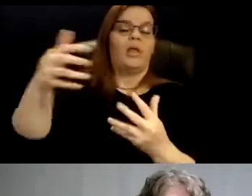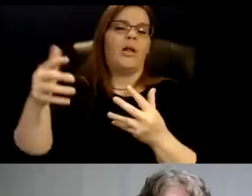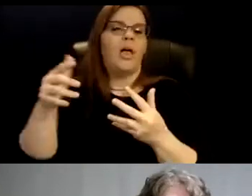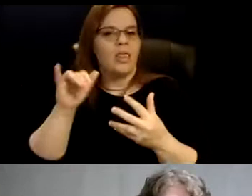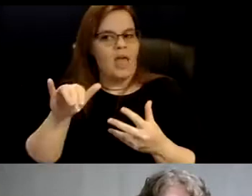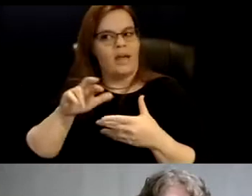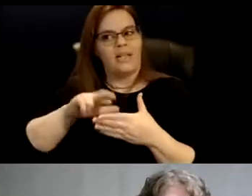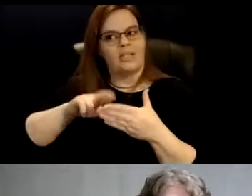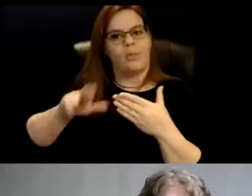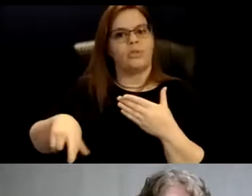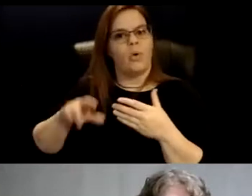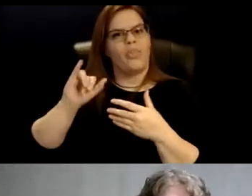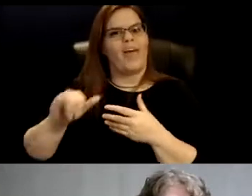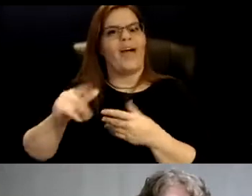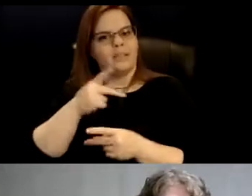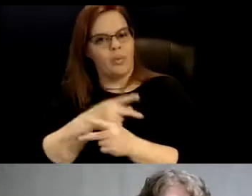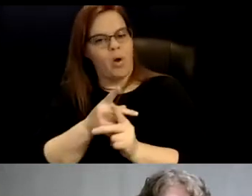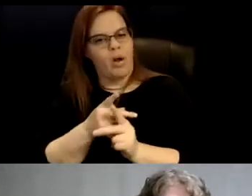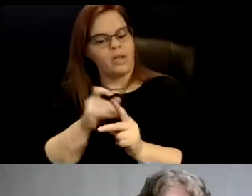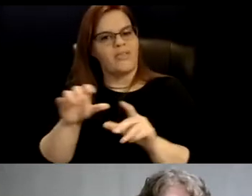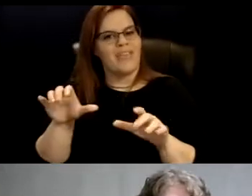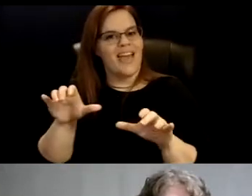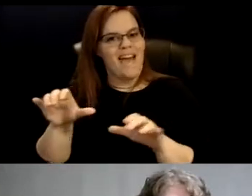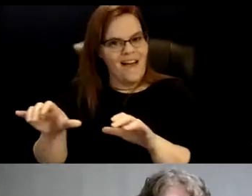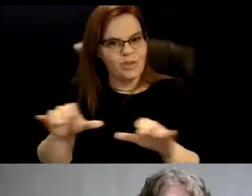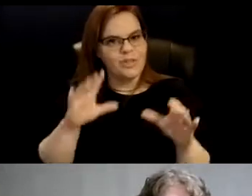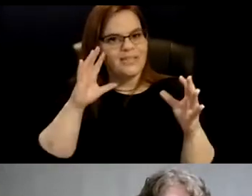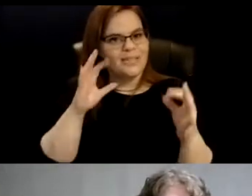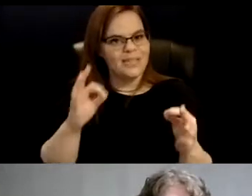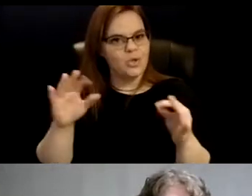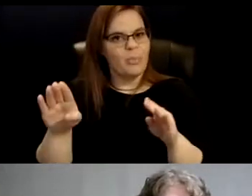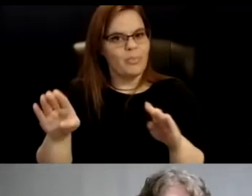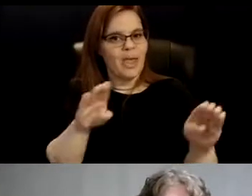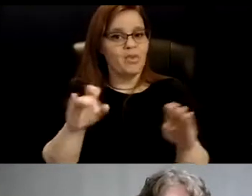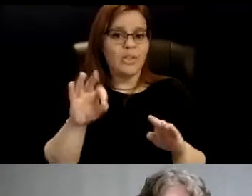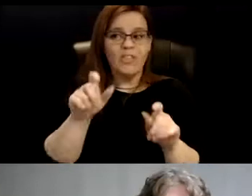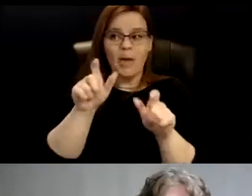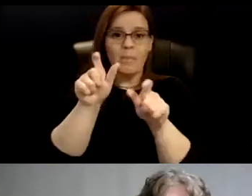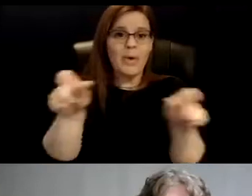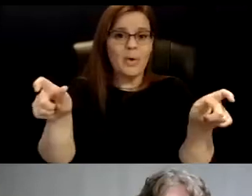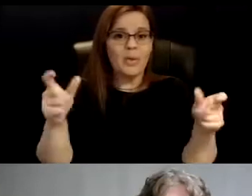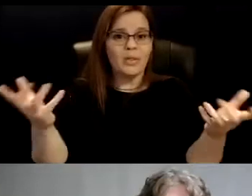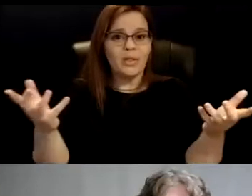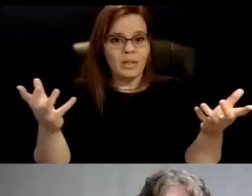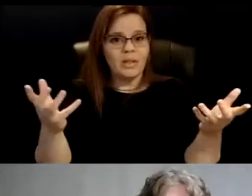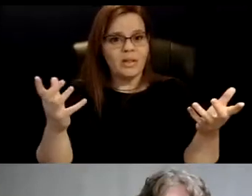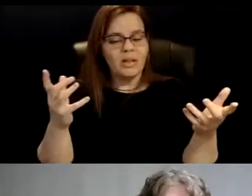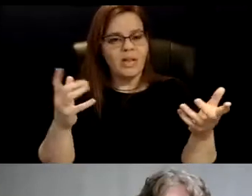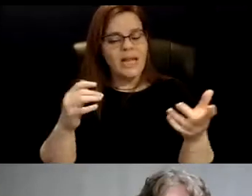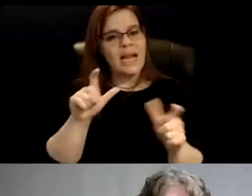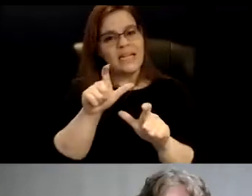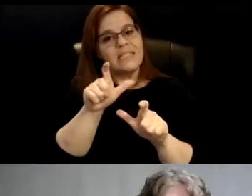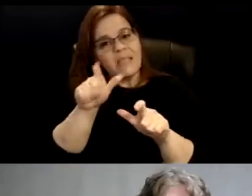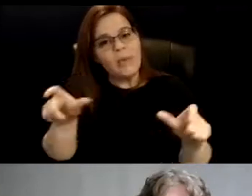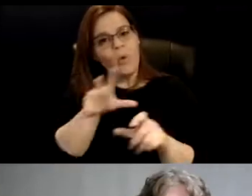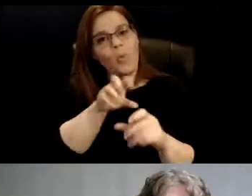products of the actions and decisions and behaviors of people. It is the actors within the systems